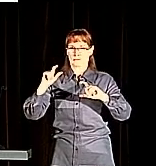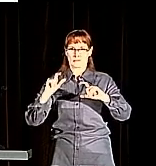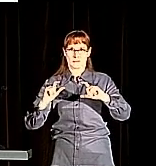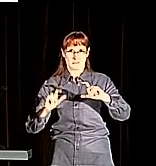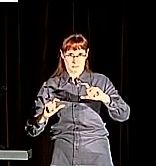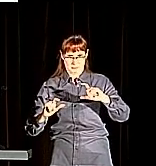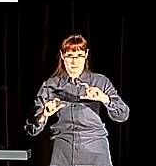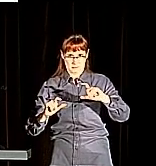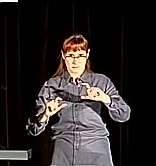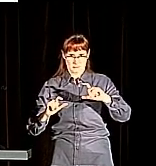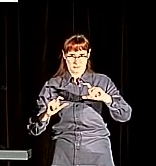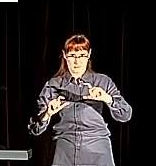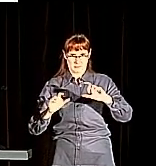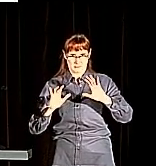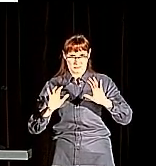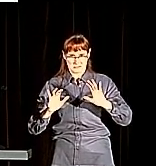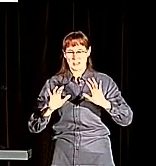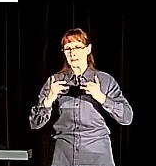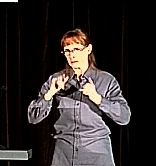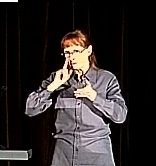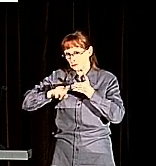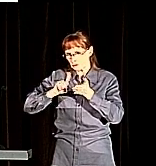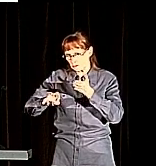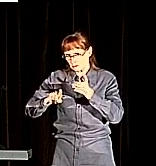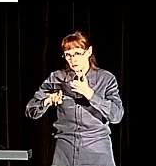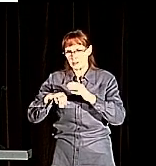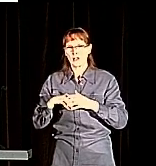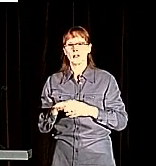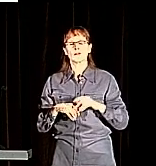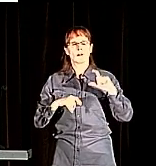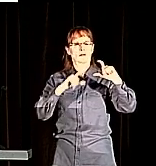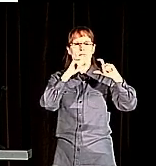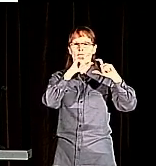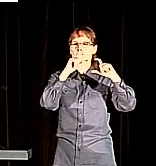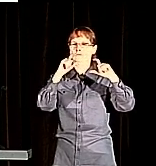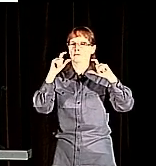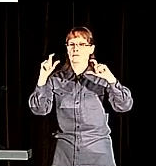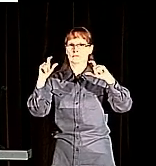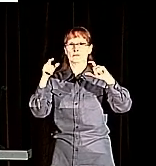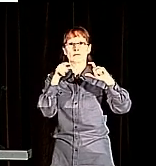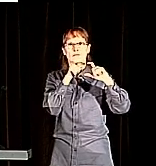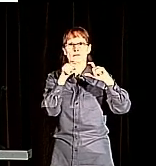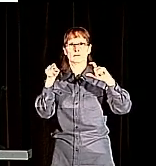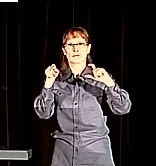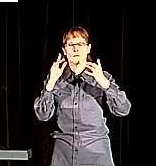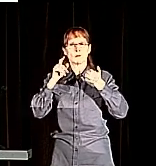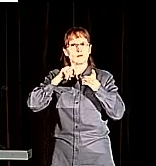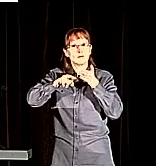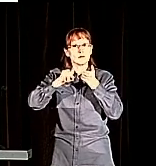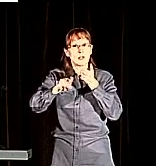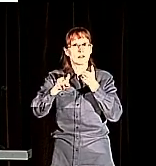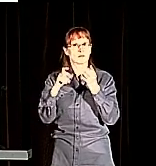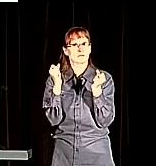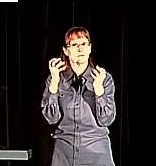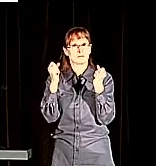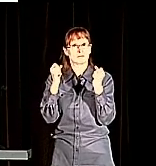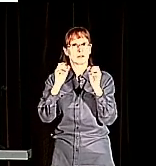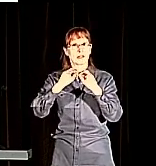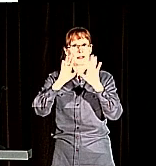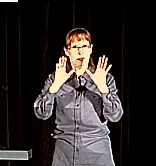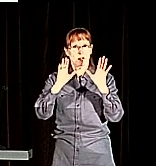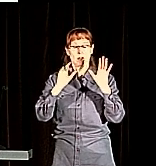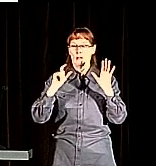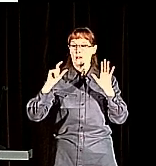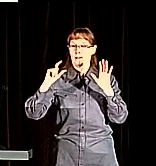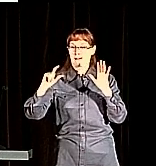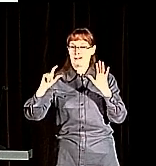You can see that the terms that have to be vetted are on the top. And then, as I mentioned before, the links are on the side.